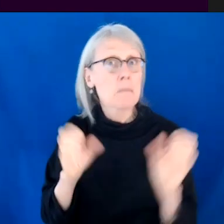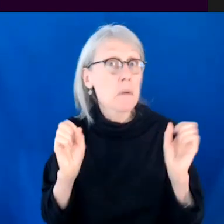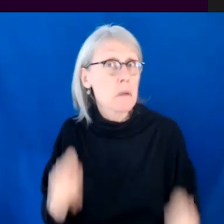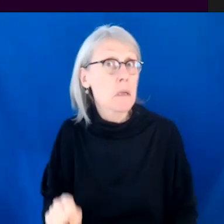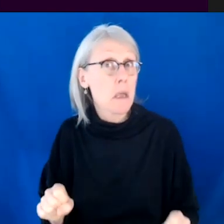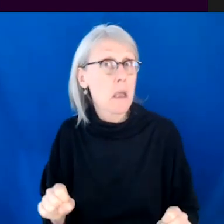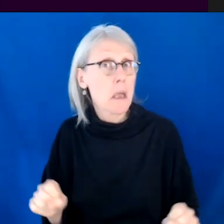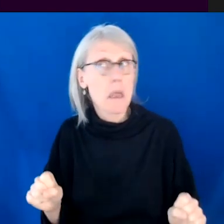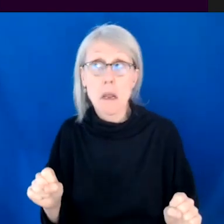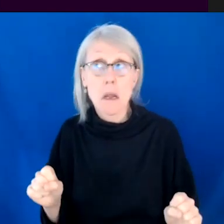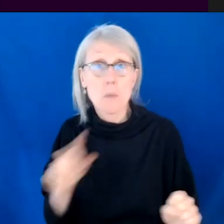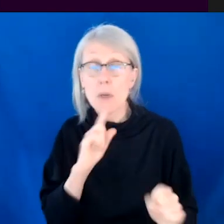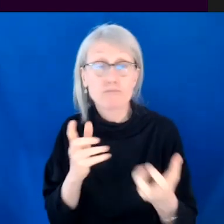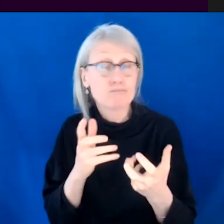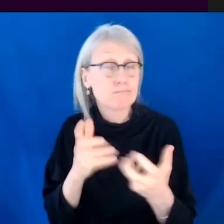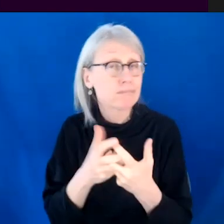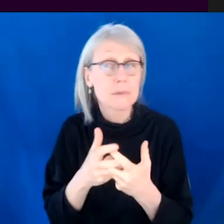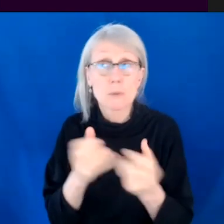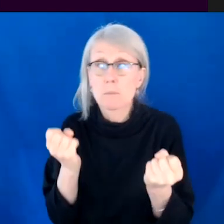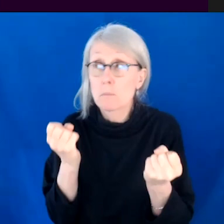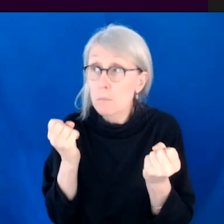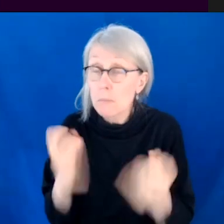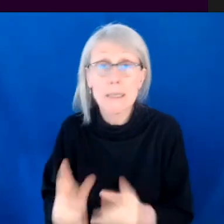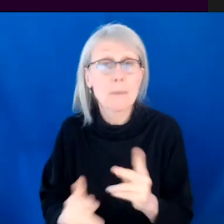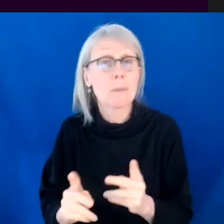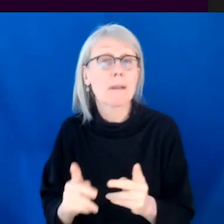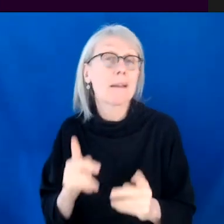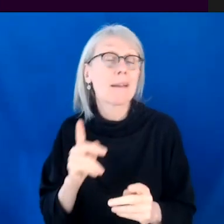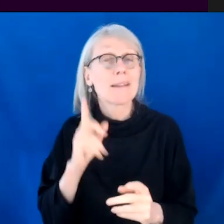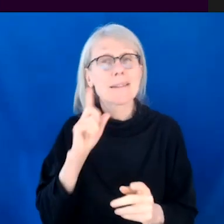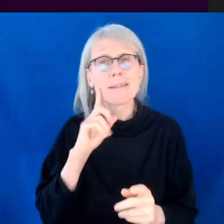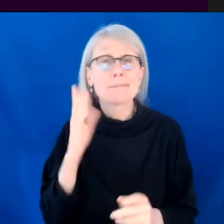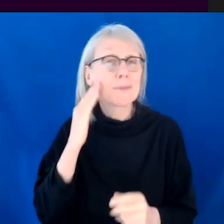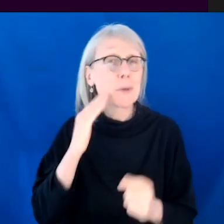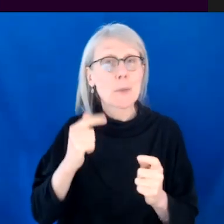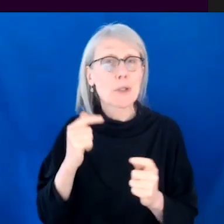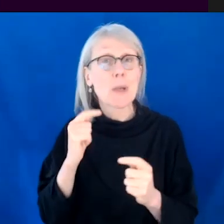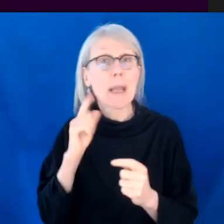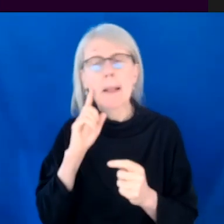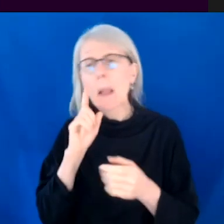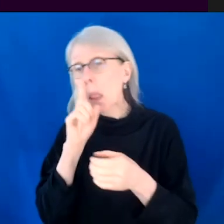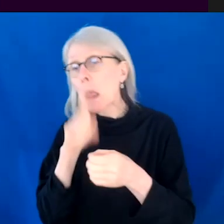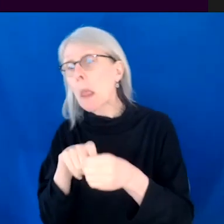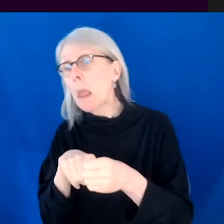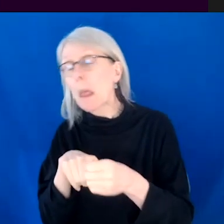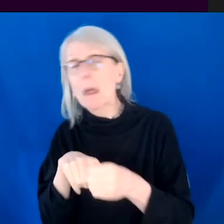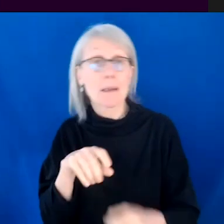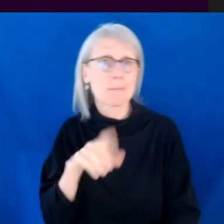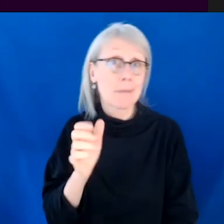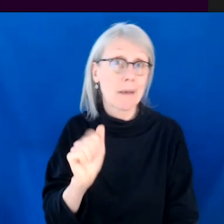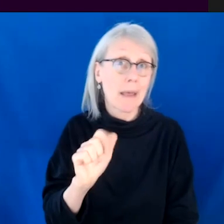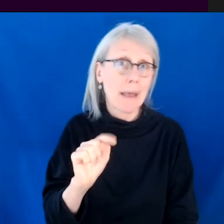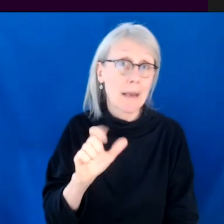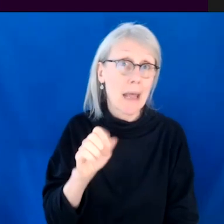this mass appeal to like get, look, you know, peek in the window of something, you know, to like watch Atlanta to so specifically in